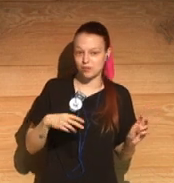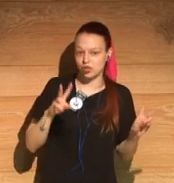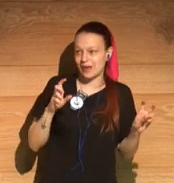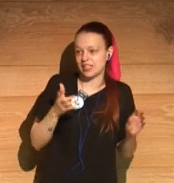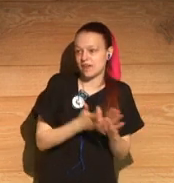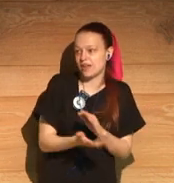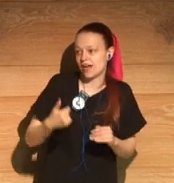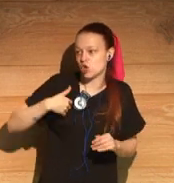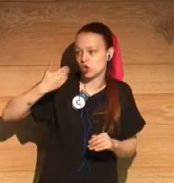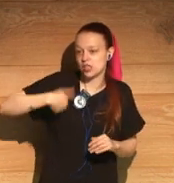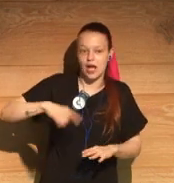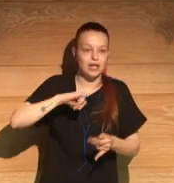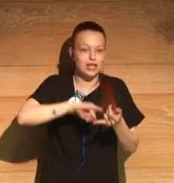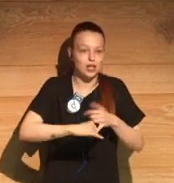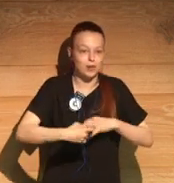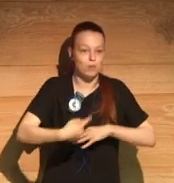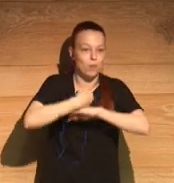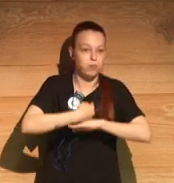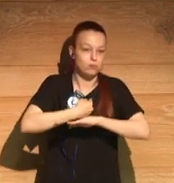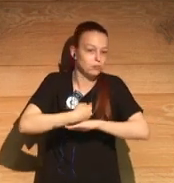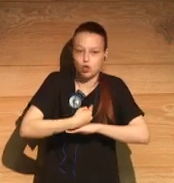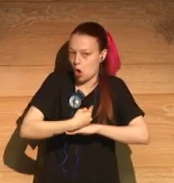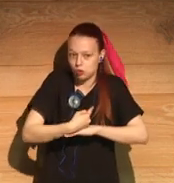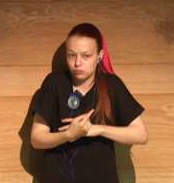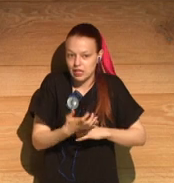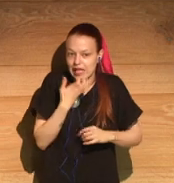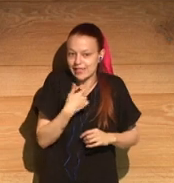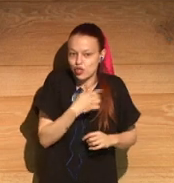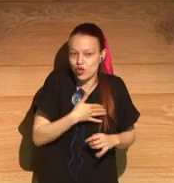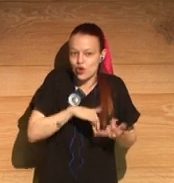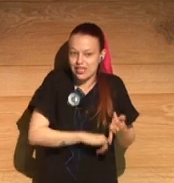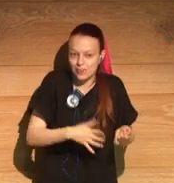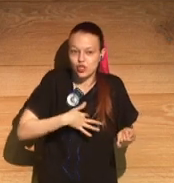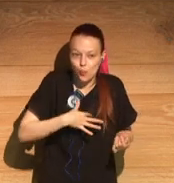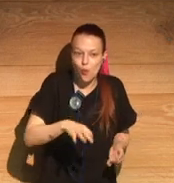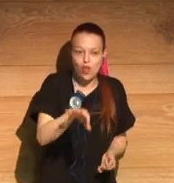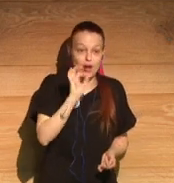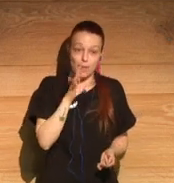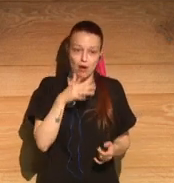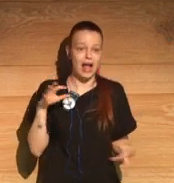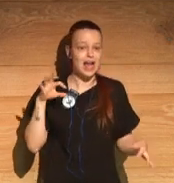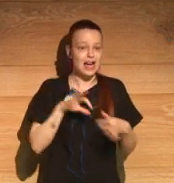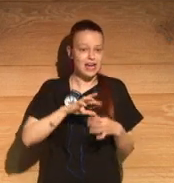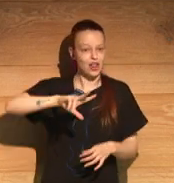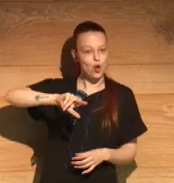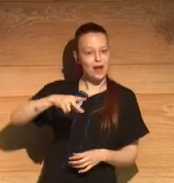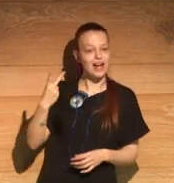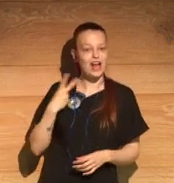But I mean, I'm in a happy relationship and I hope it continues with or without